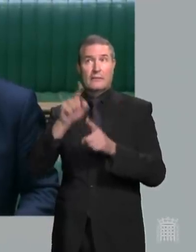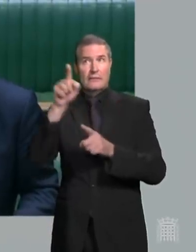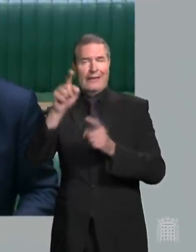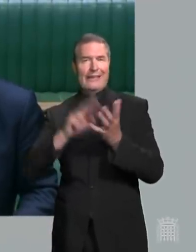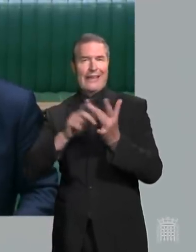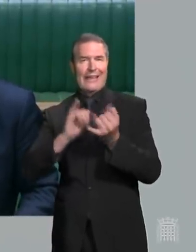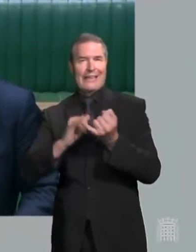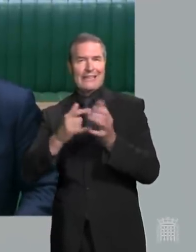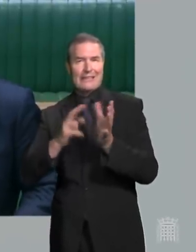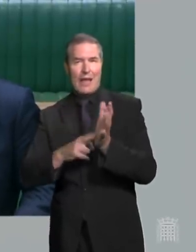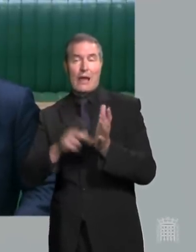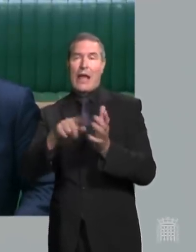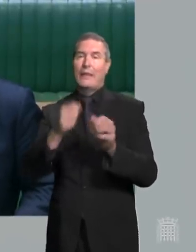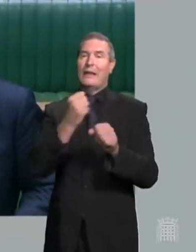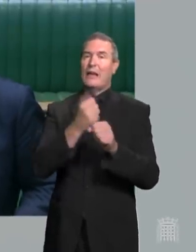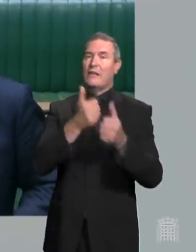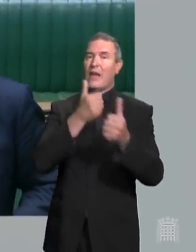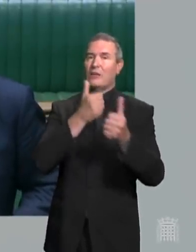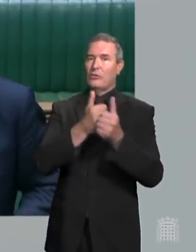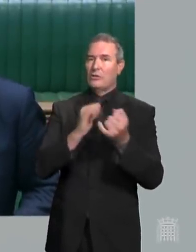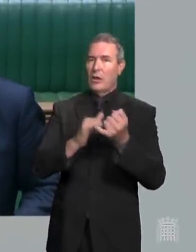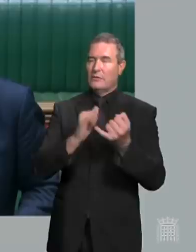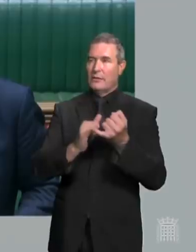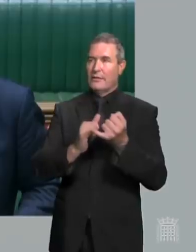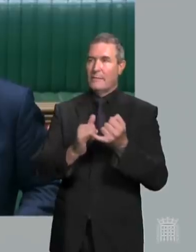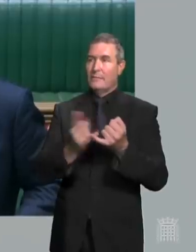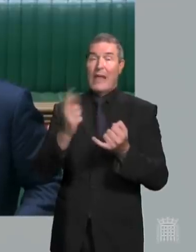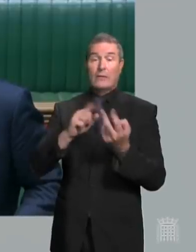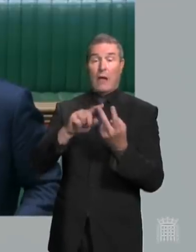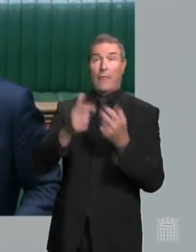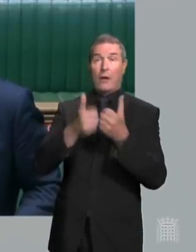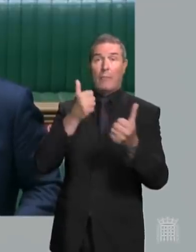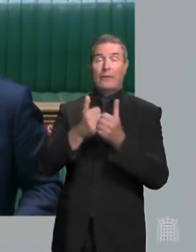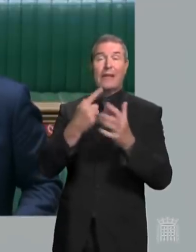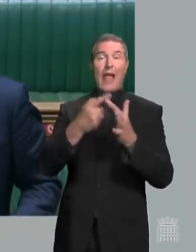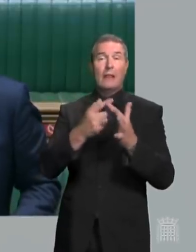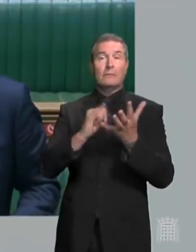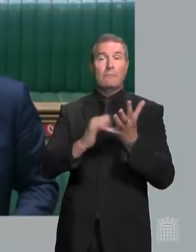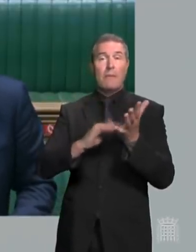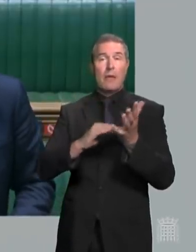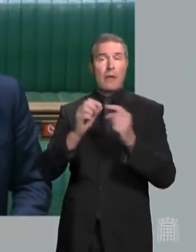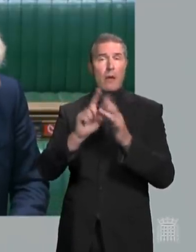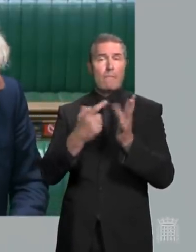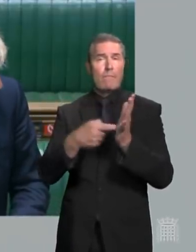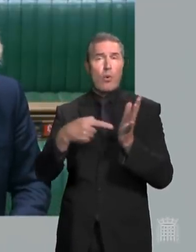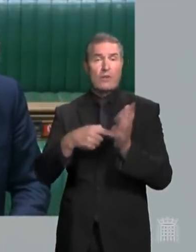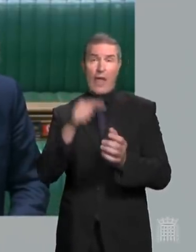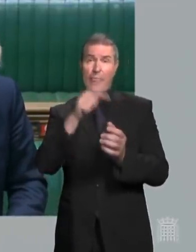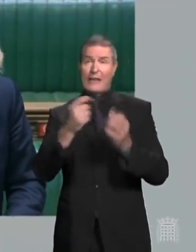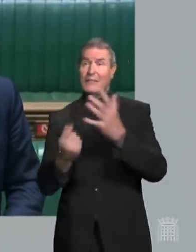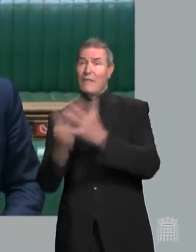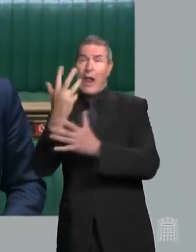the gigafactory in Sunderland what Stellantis are doing at Ellesmere Port these are tremendously exciting for battery powered